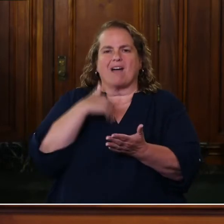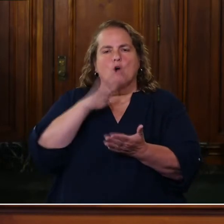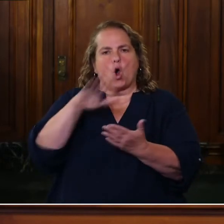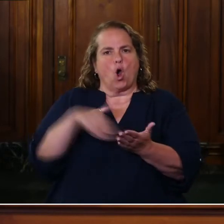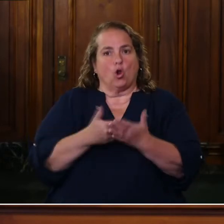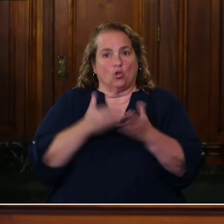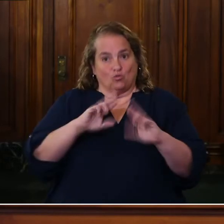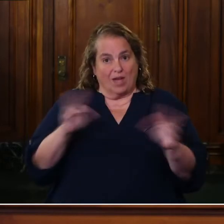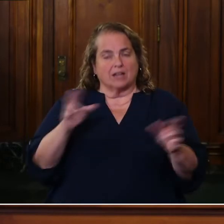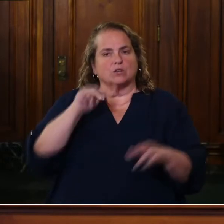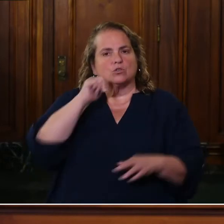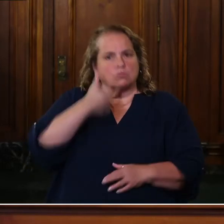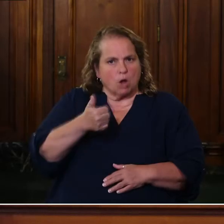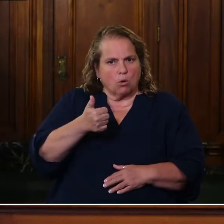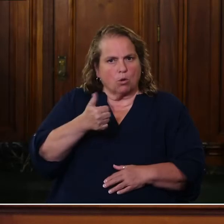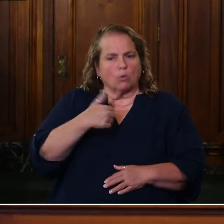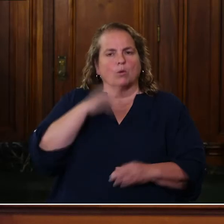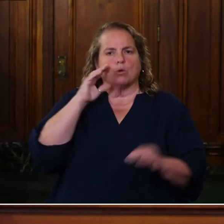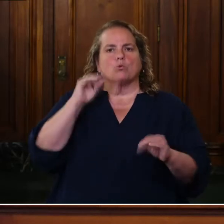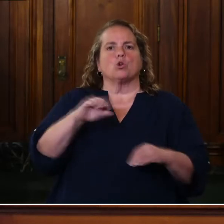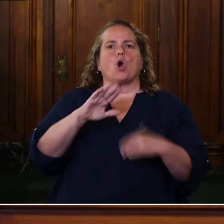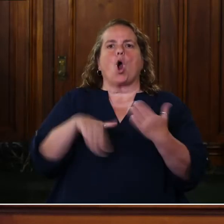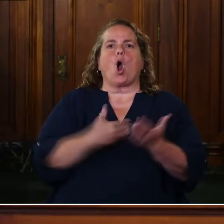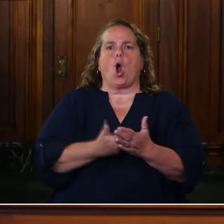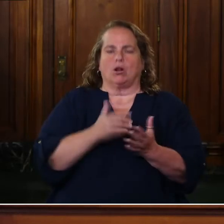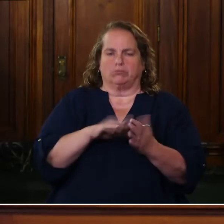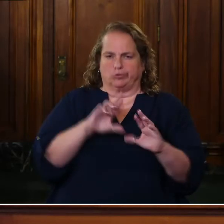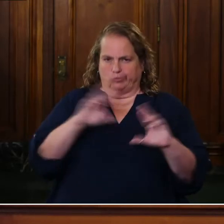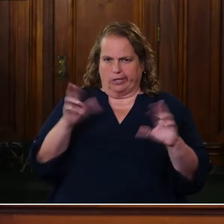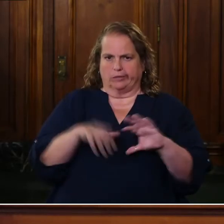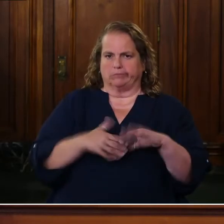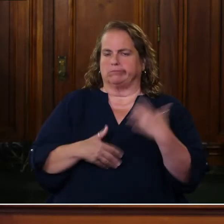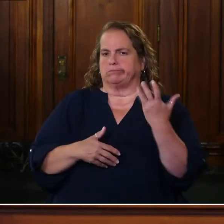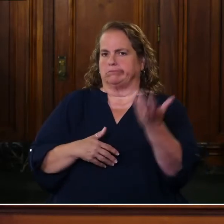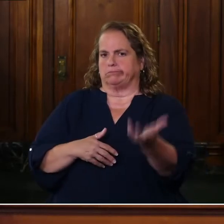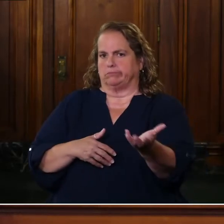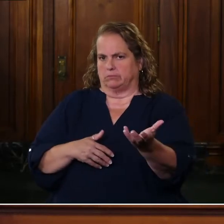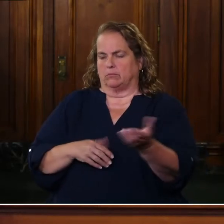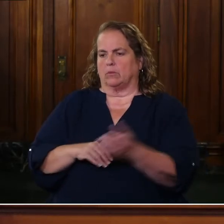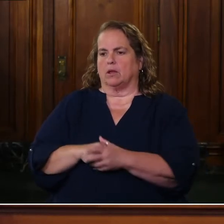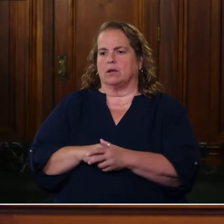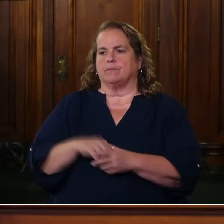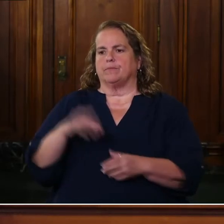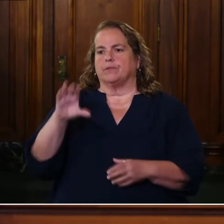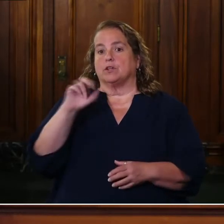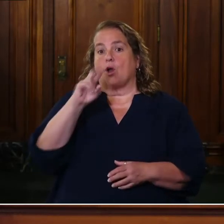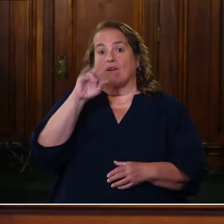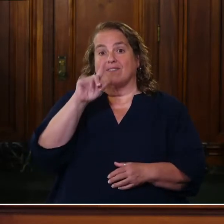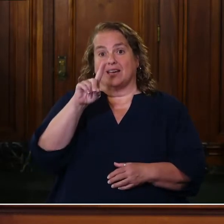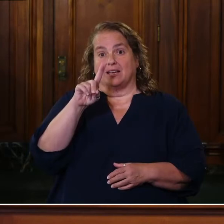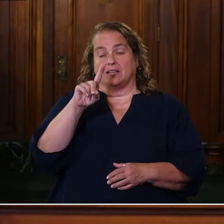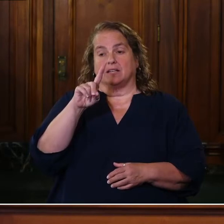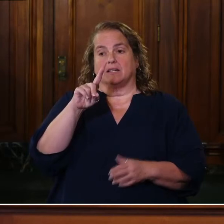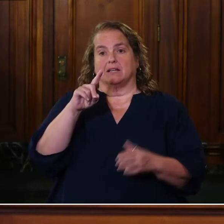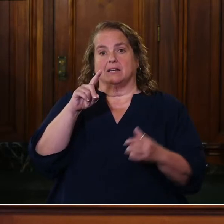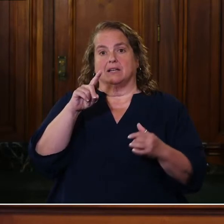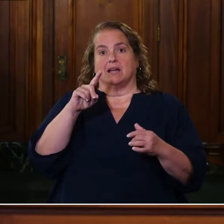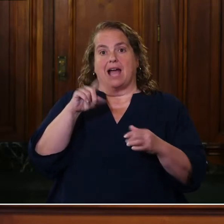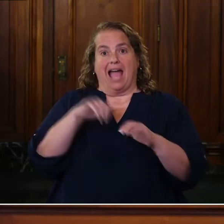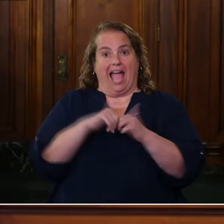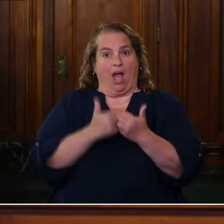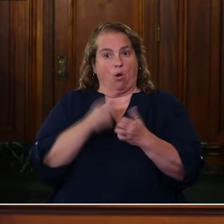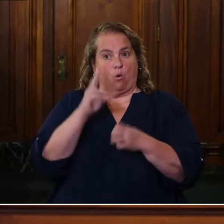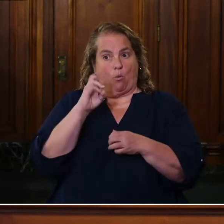tomorrow. And that'll put all of them in context. Al? The COVID Act Now website, uh, that from, uh,